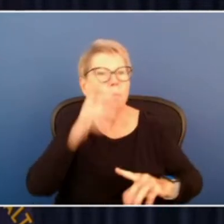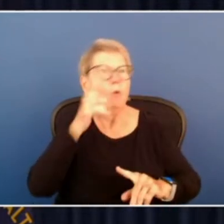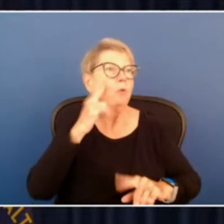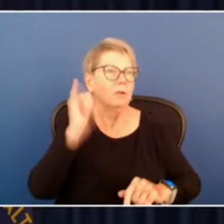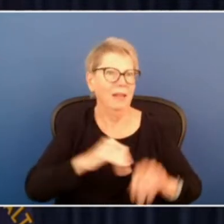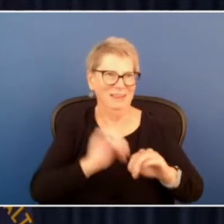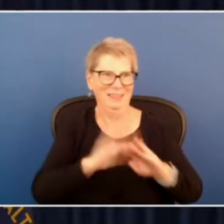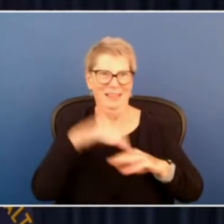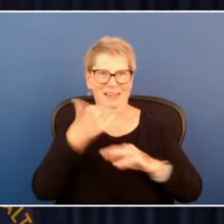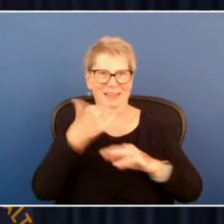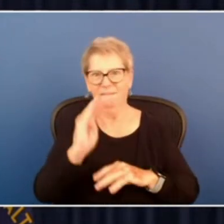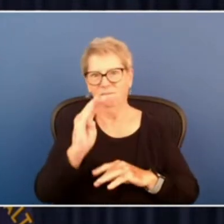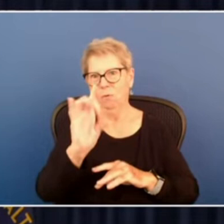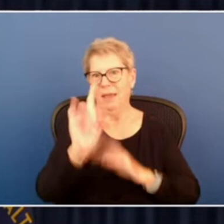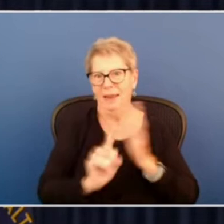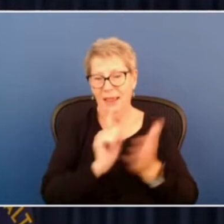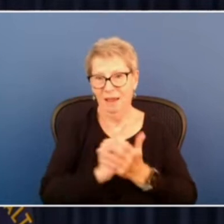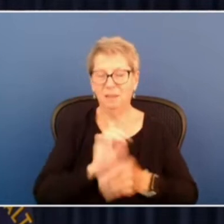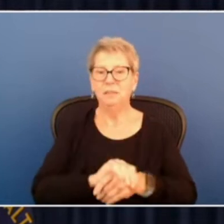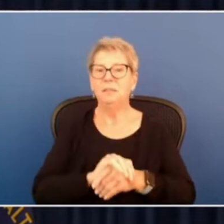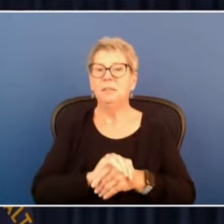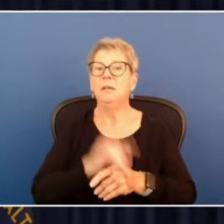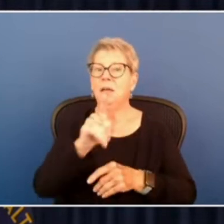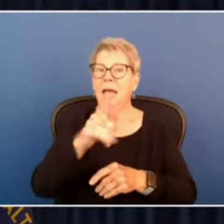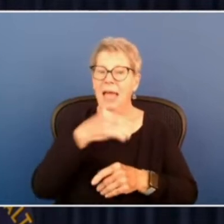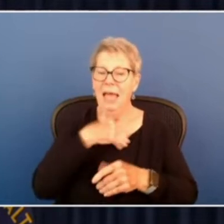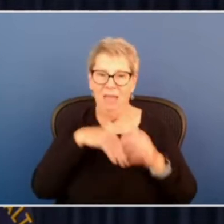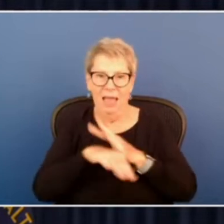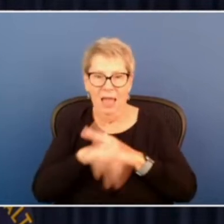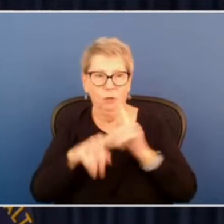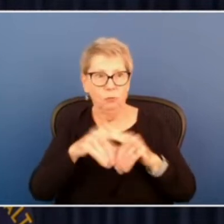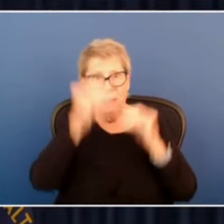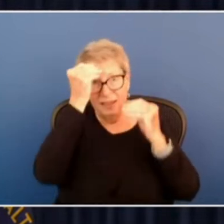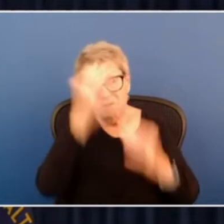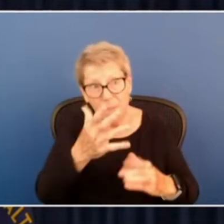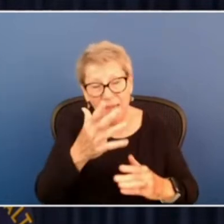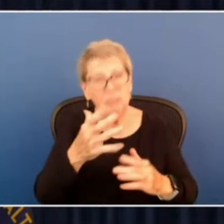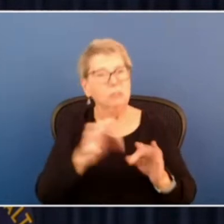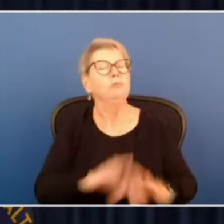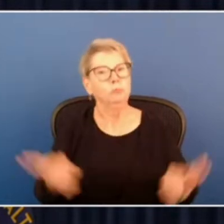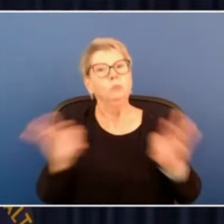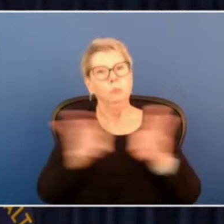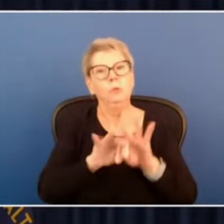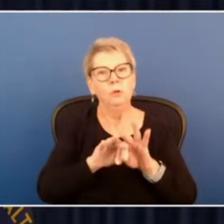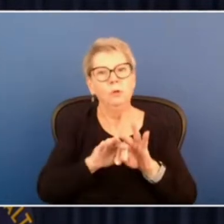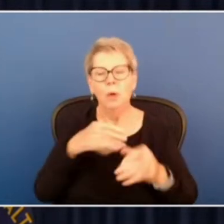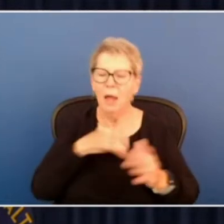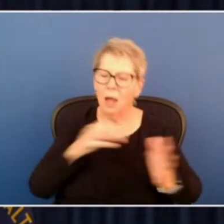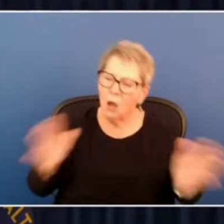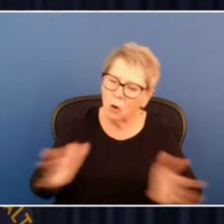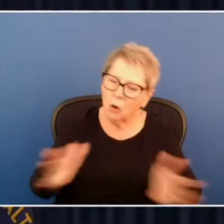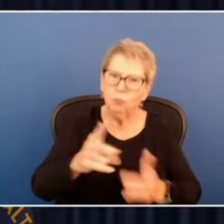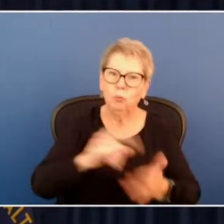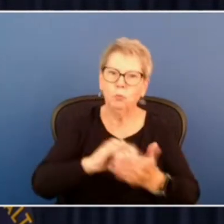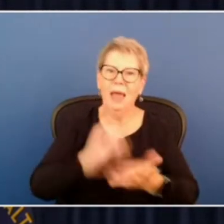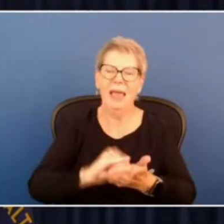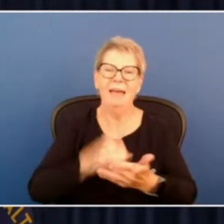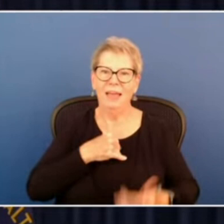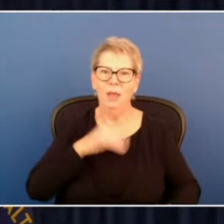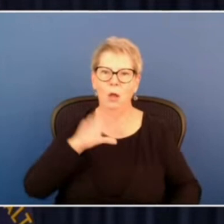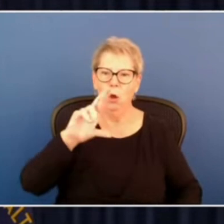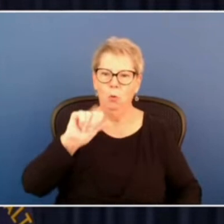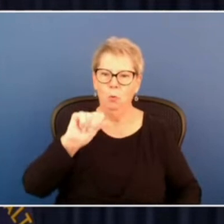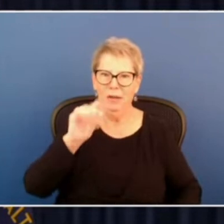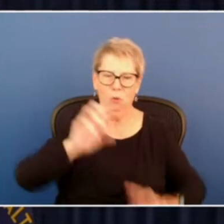conditions, having access to reliable information is critical. I encourage everyone to have a weather radio on hand.